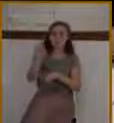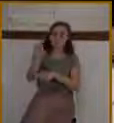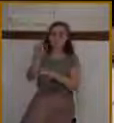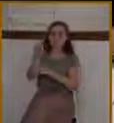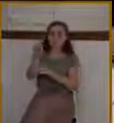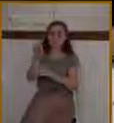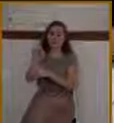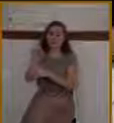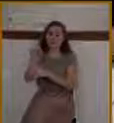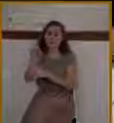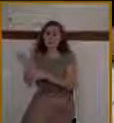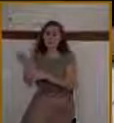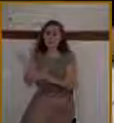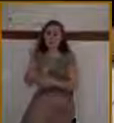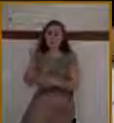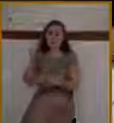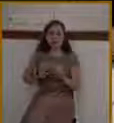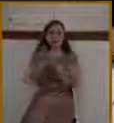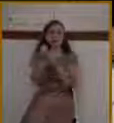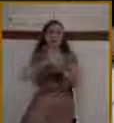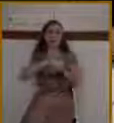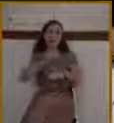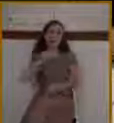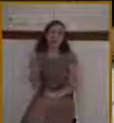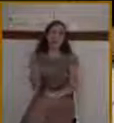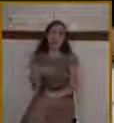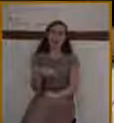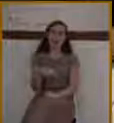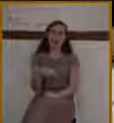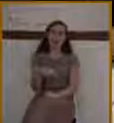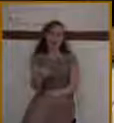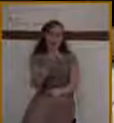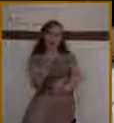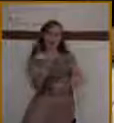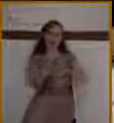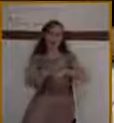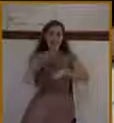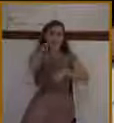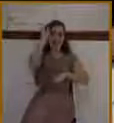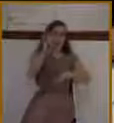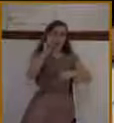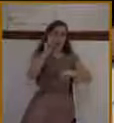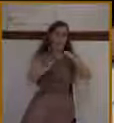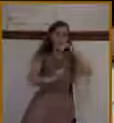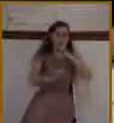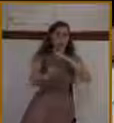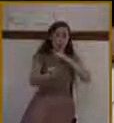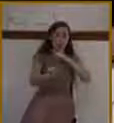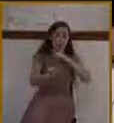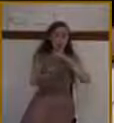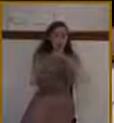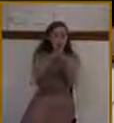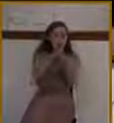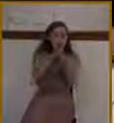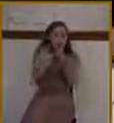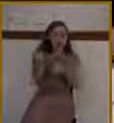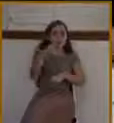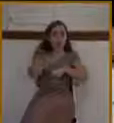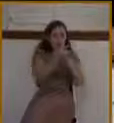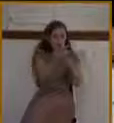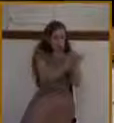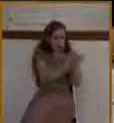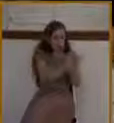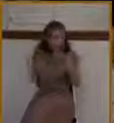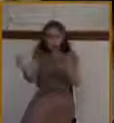until the day when Jesus rode into Jerusalem, if you number those days, you'll find out that this day was prophesied, this very